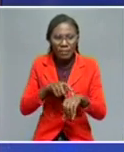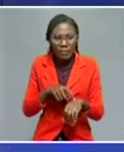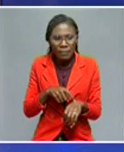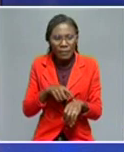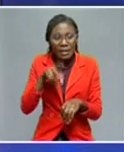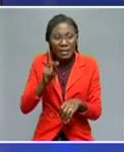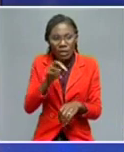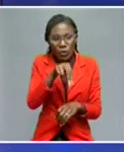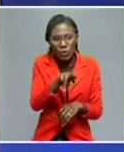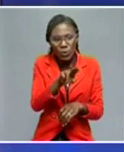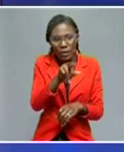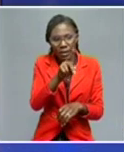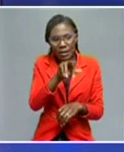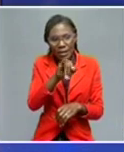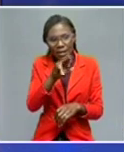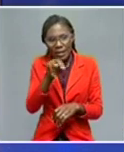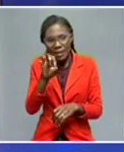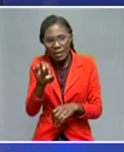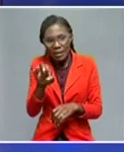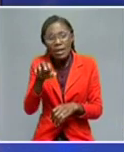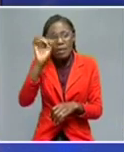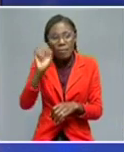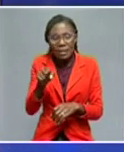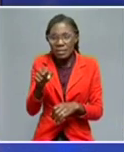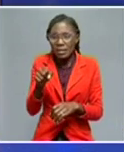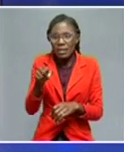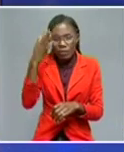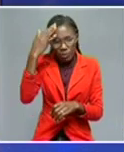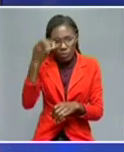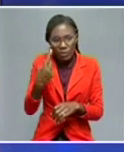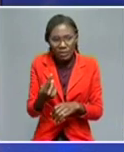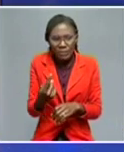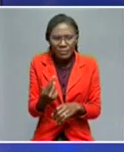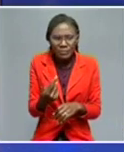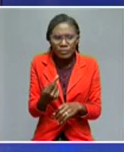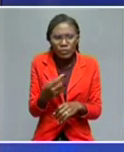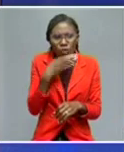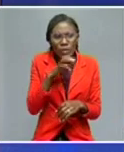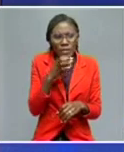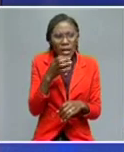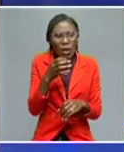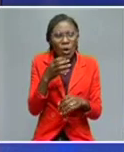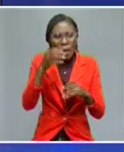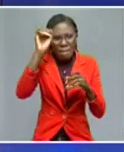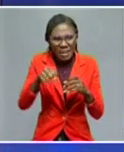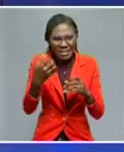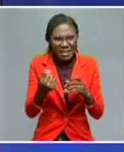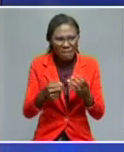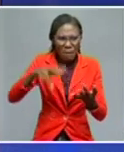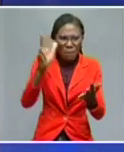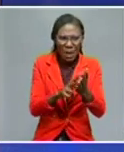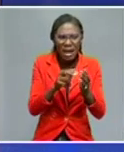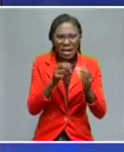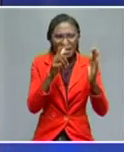Russia has legitimate security concerns, born out of